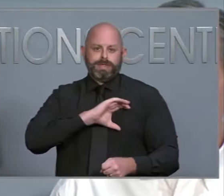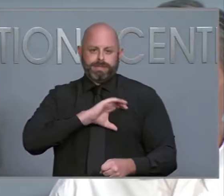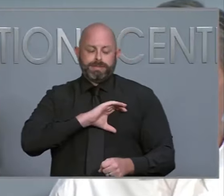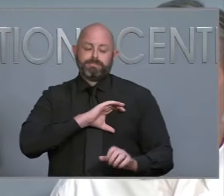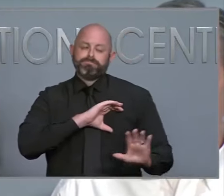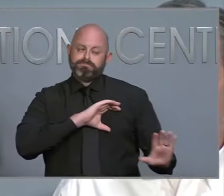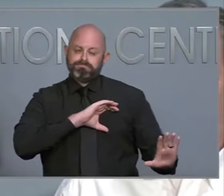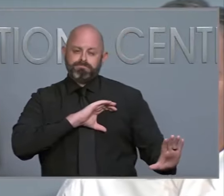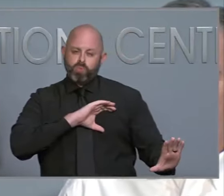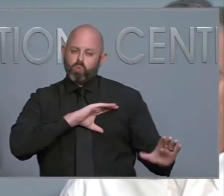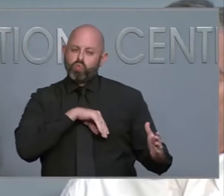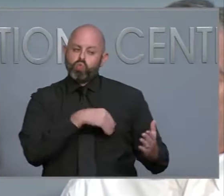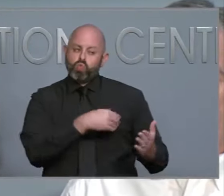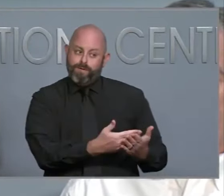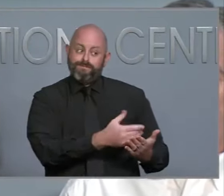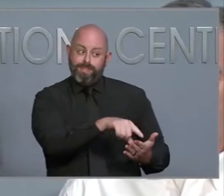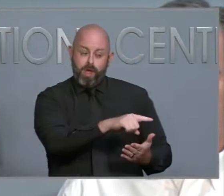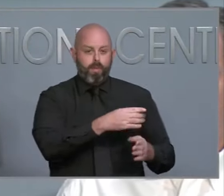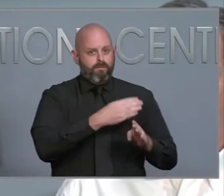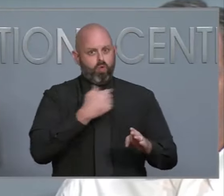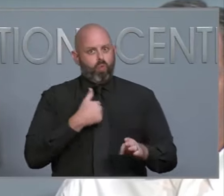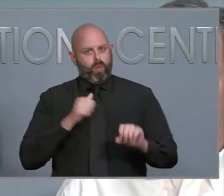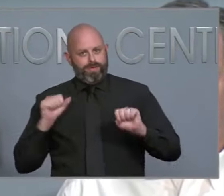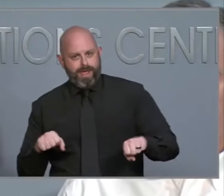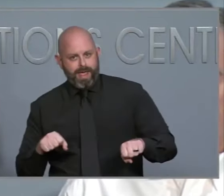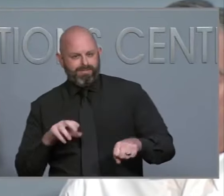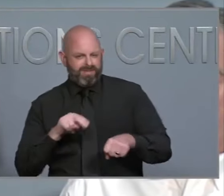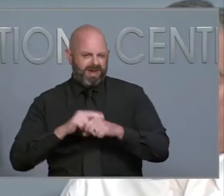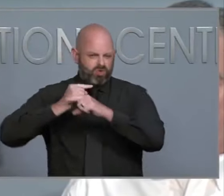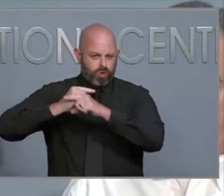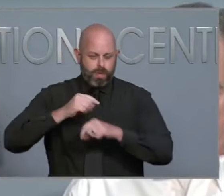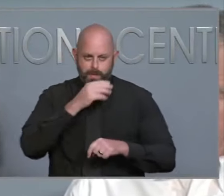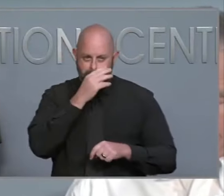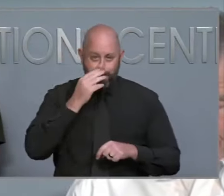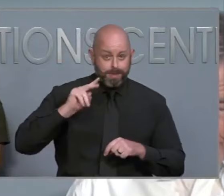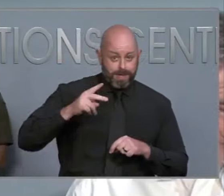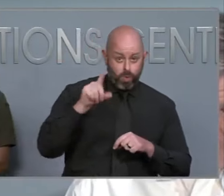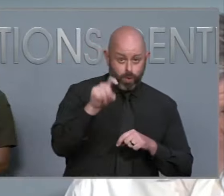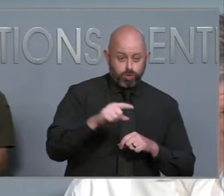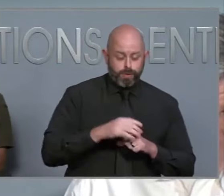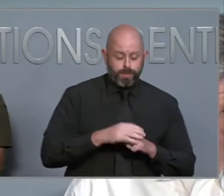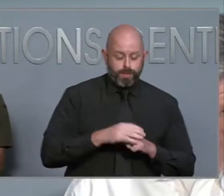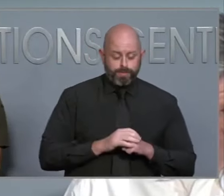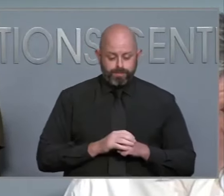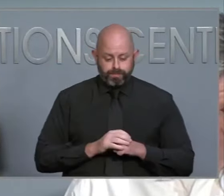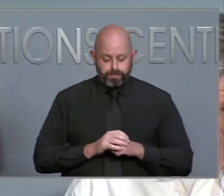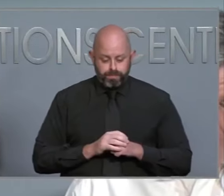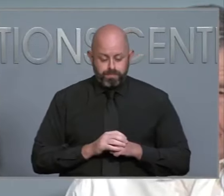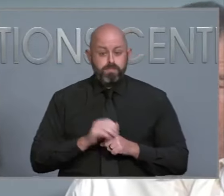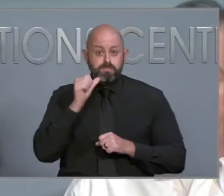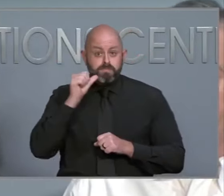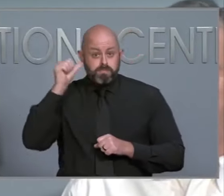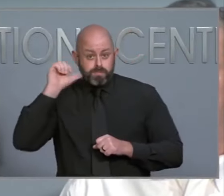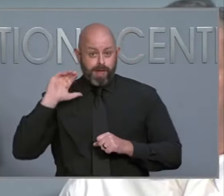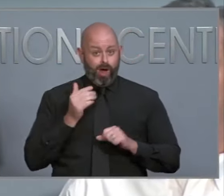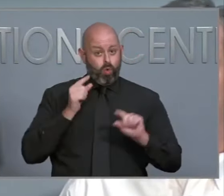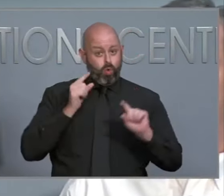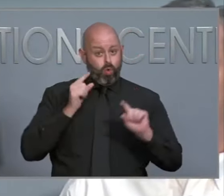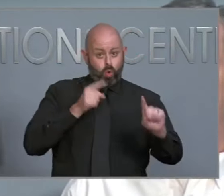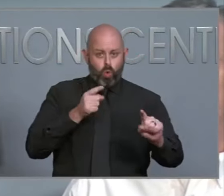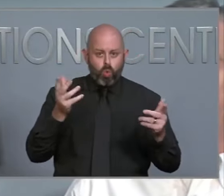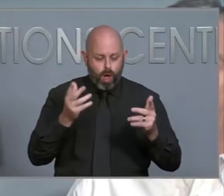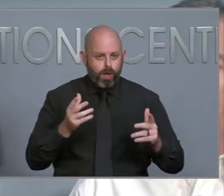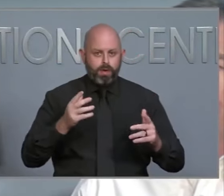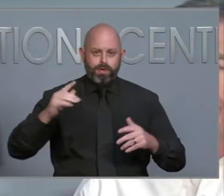Guard does. To answer your second question, our mission yesterday was search and rescue. We do have some indications